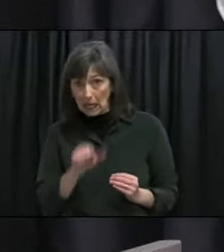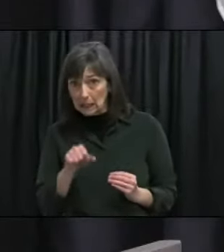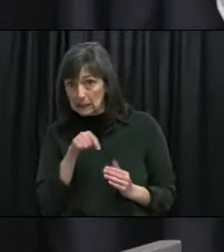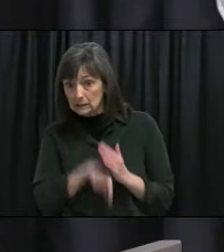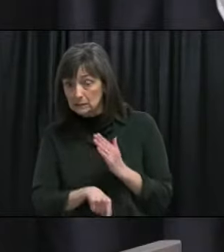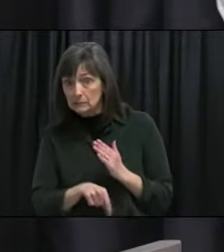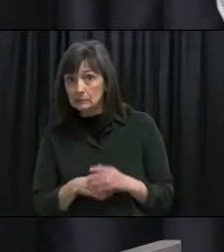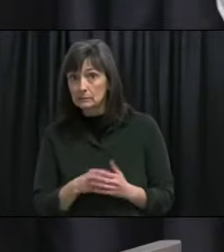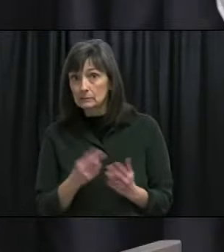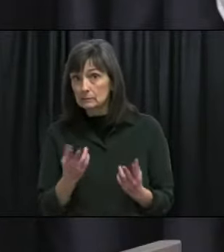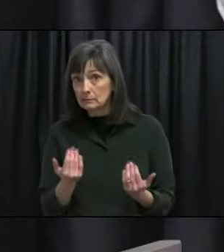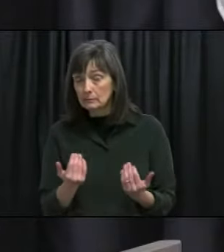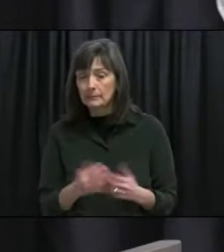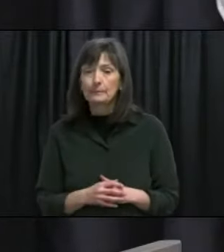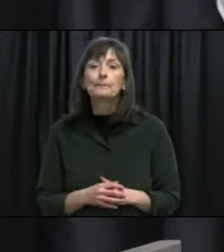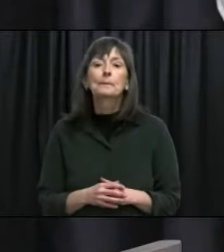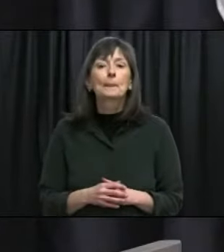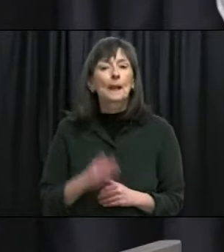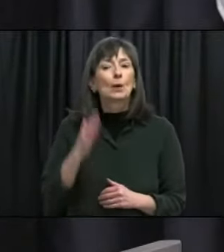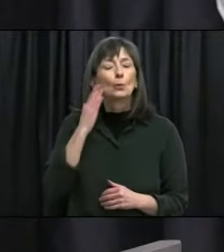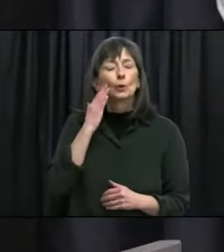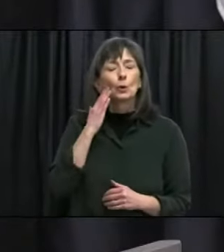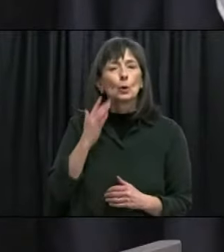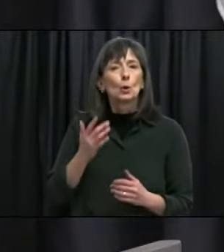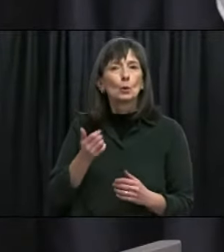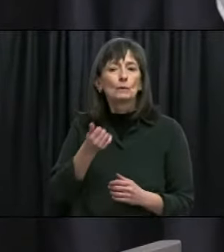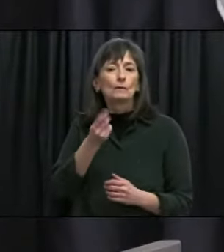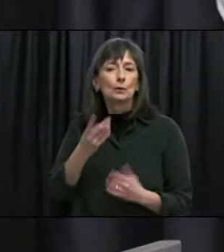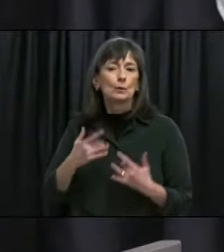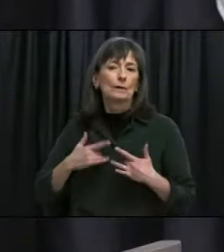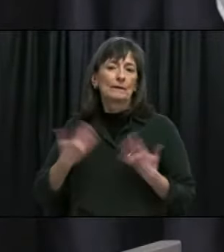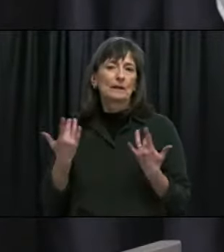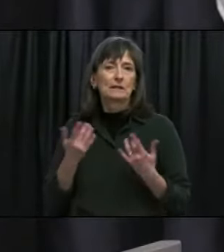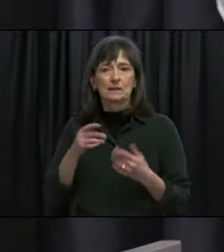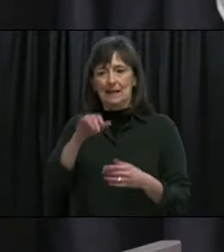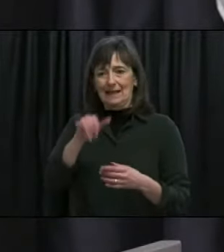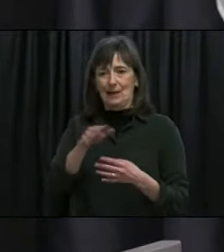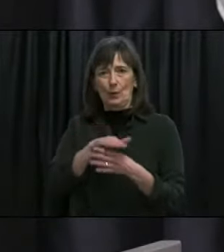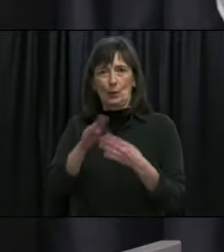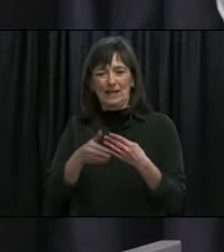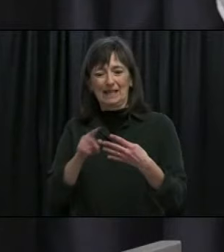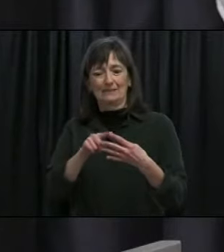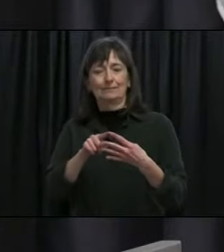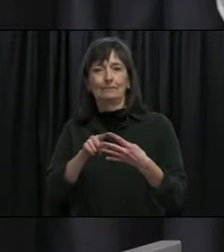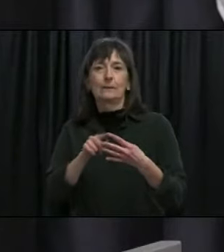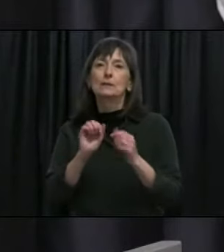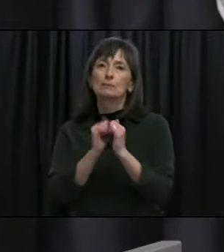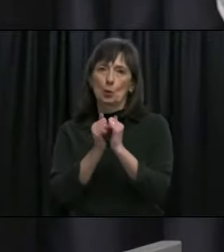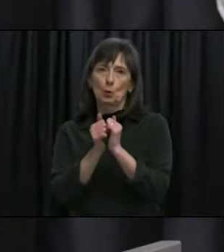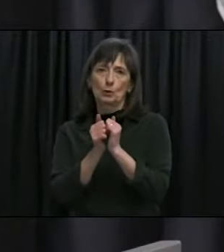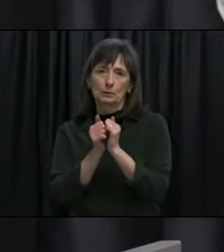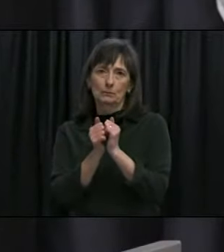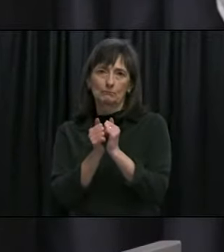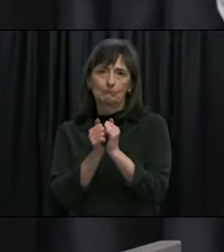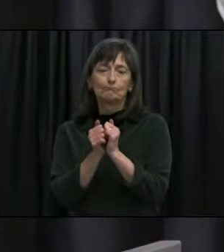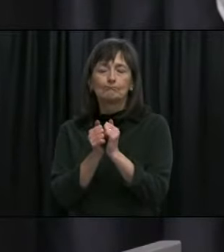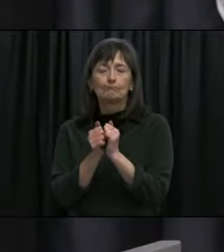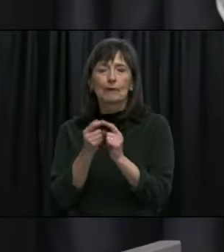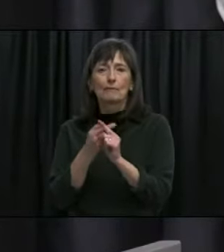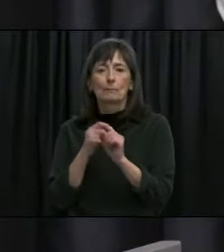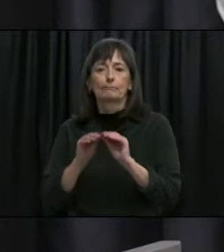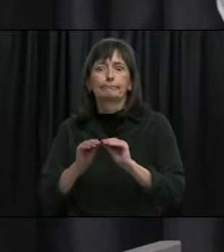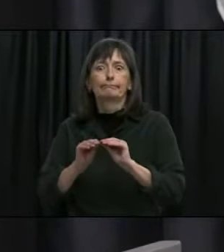there were some events that happened over that weekend sporting events that did result in